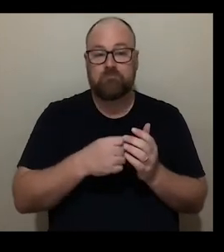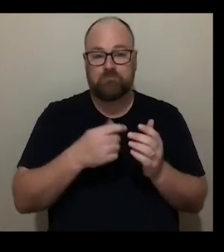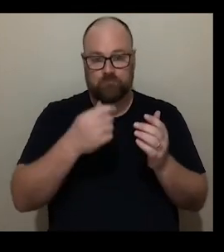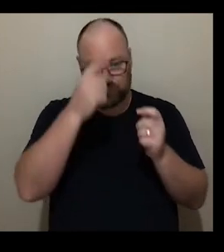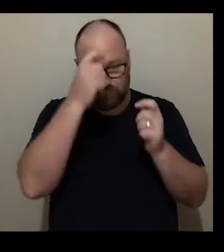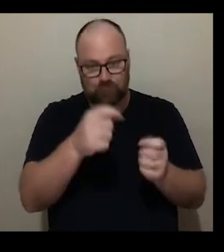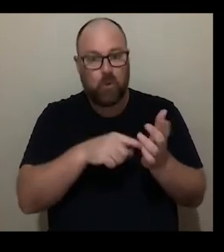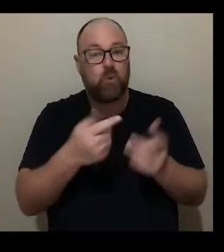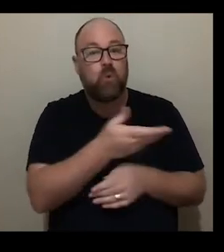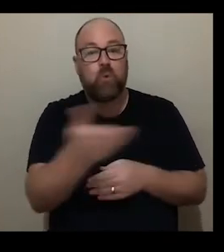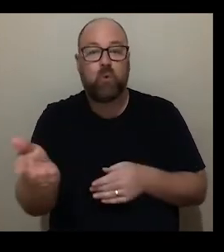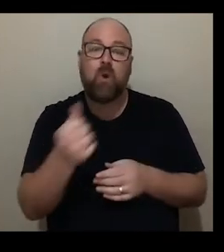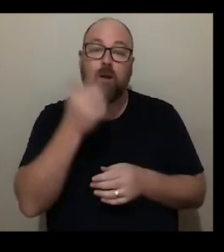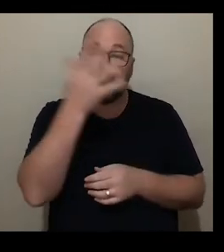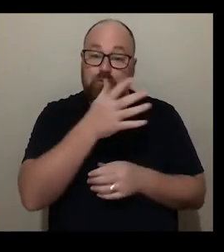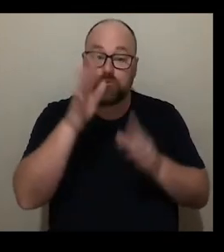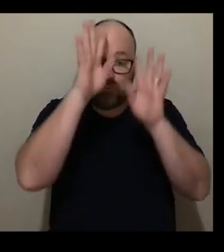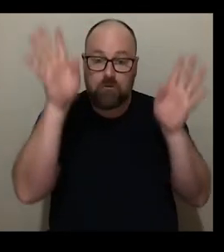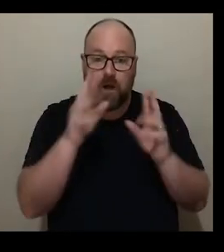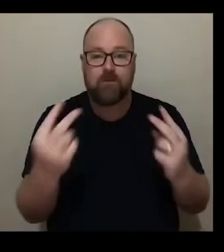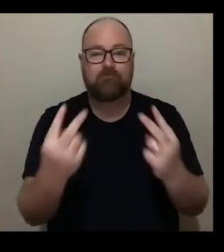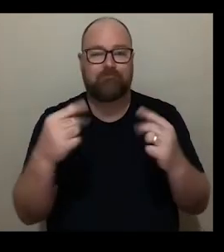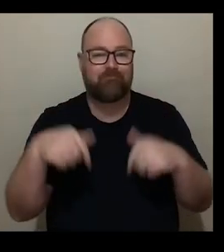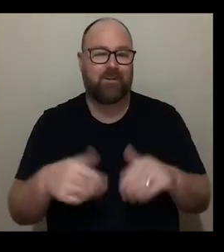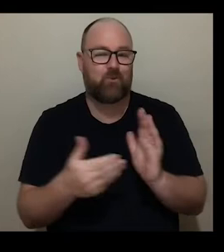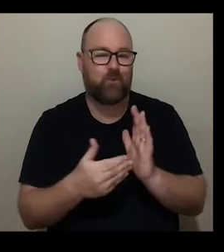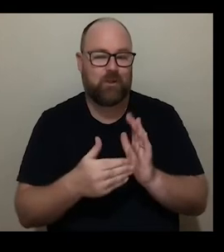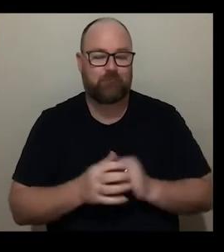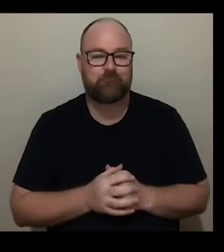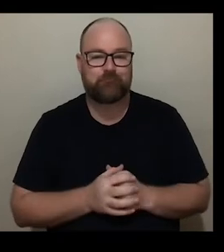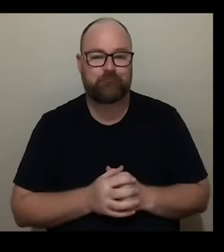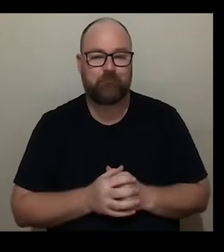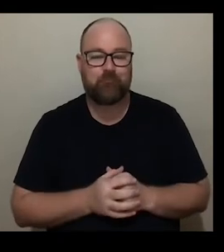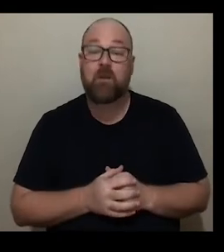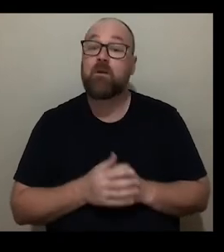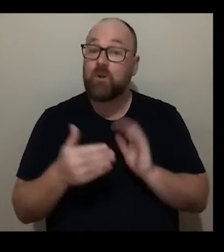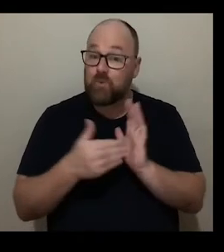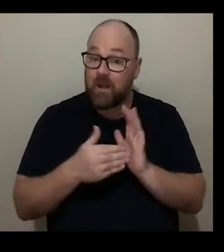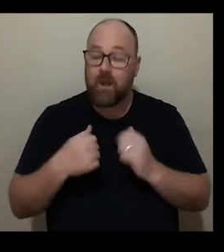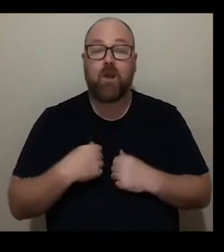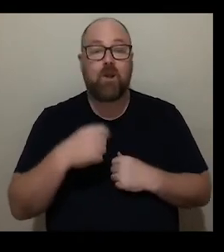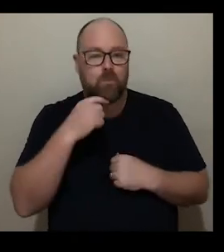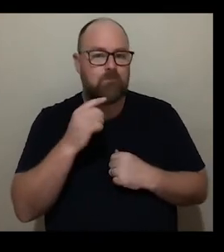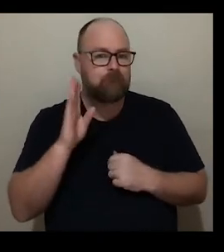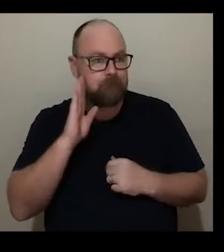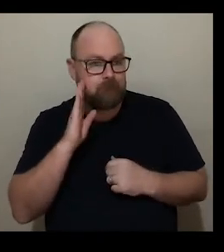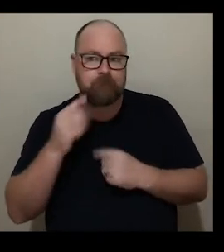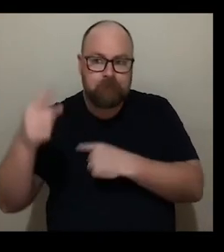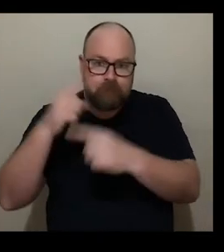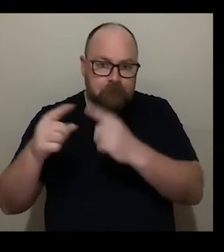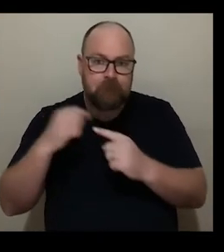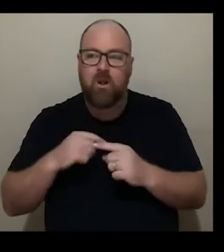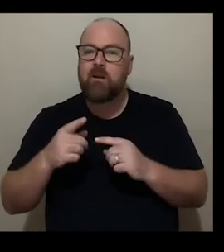joining us today as well. Today we will hear from our international guests as we explore access,